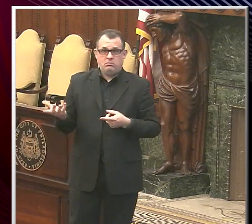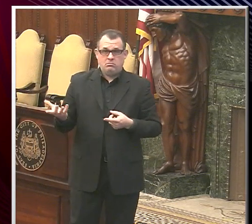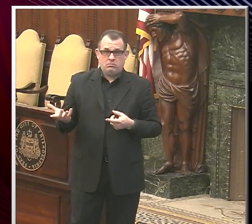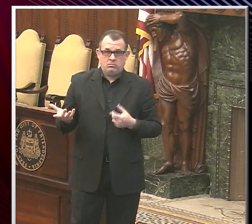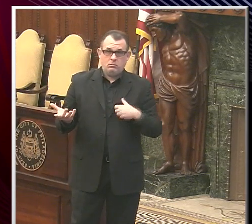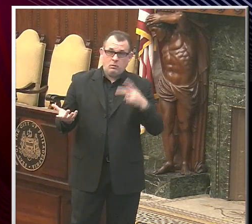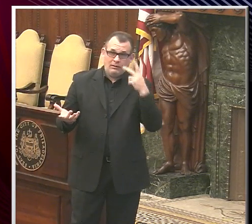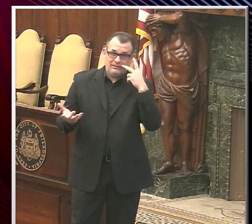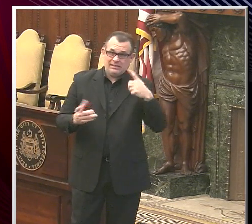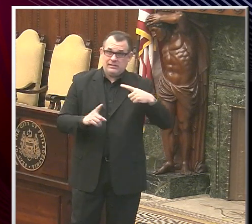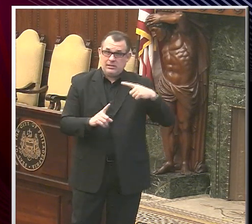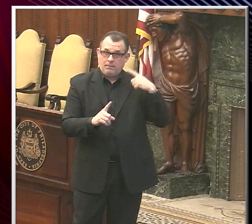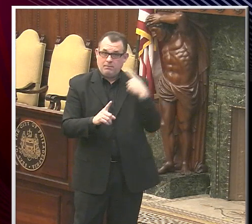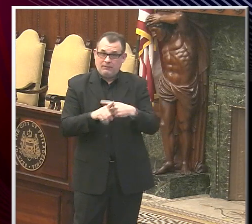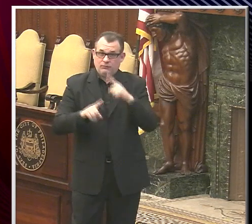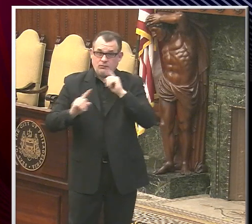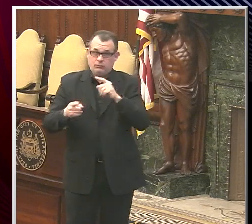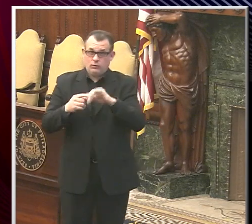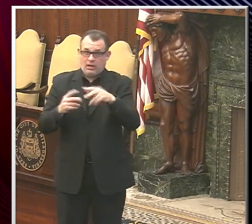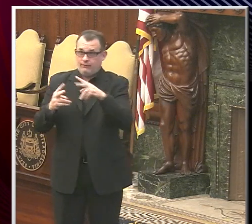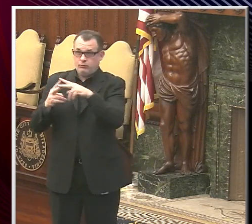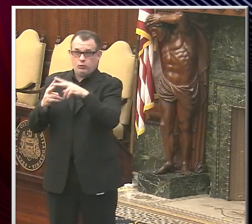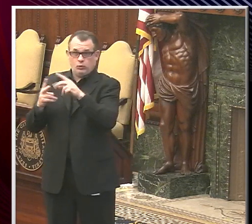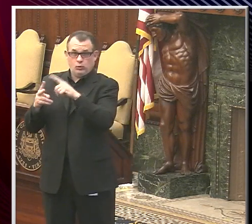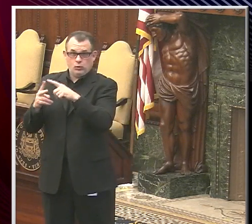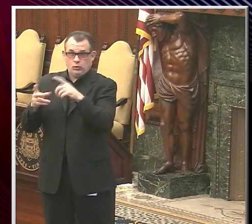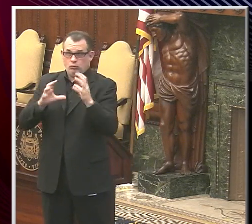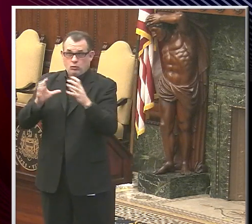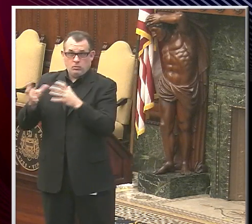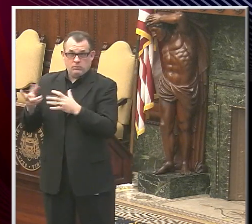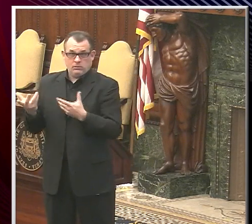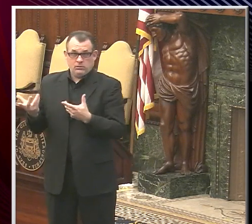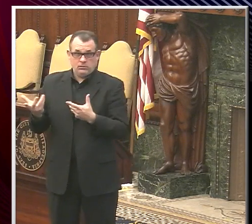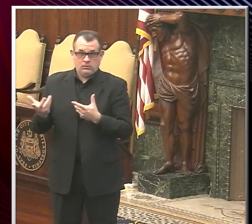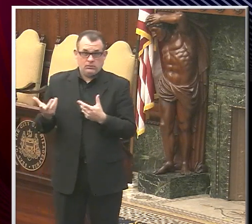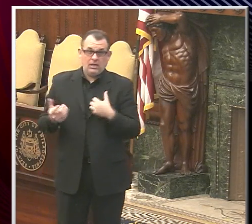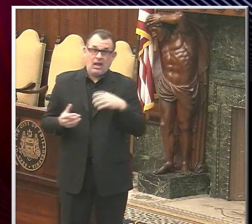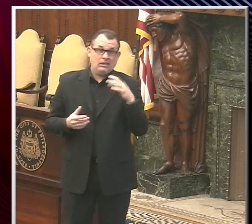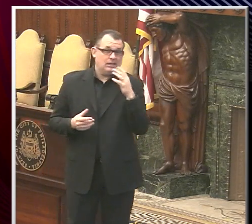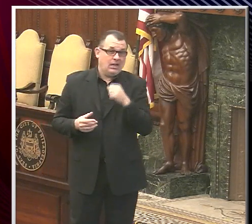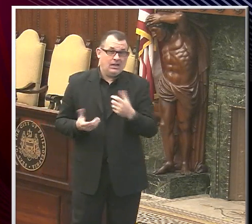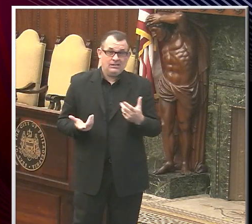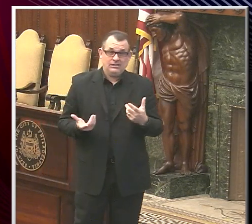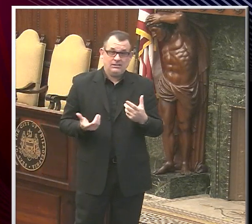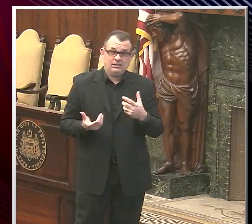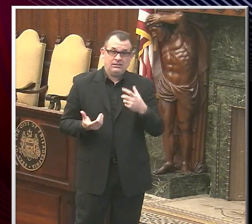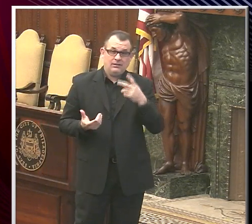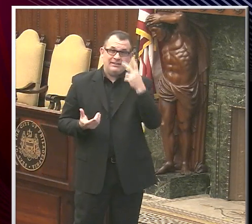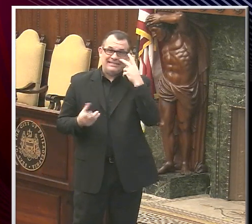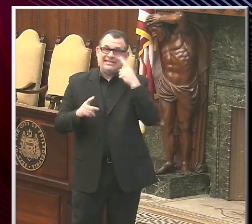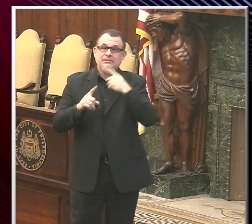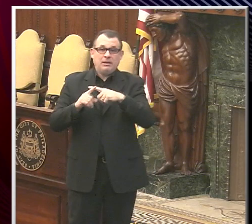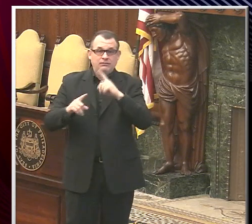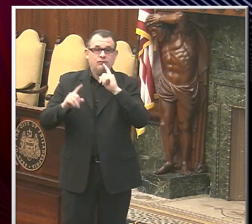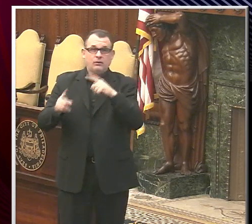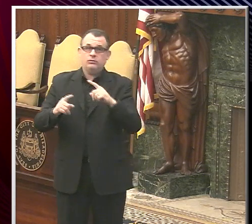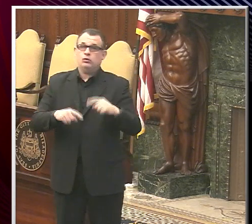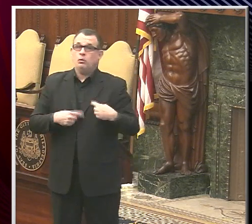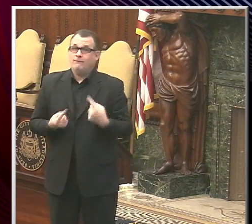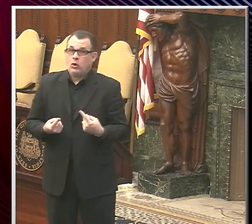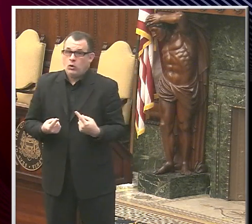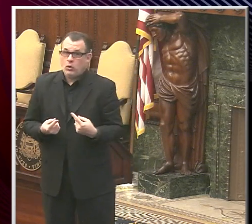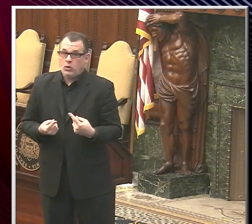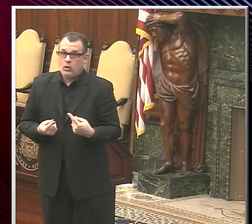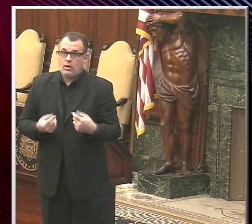positive response from a lot of the, I guess a lot is hard thing, but you've seen a positive response so far. We know that many people have been